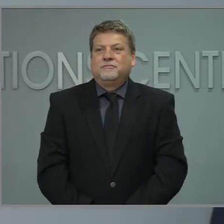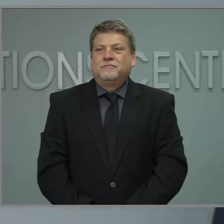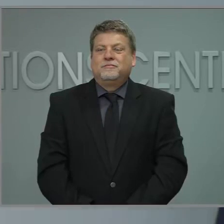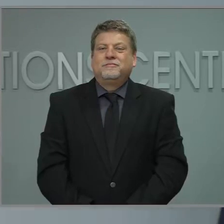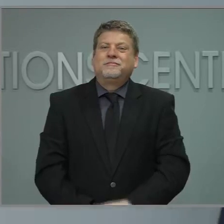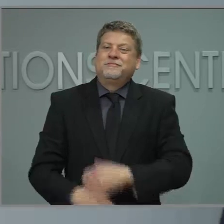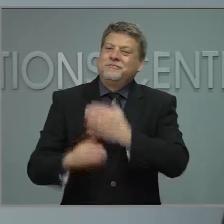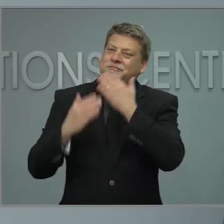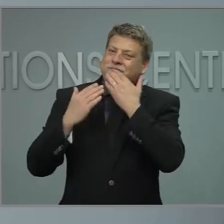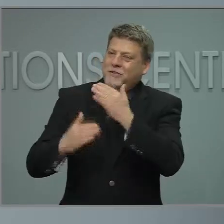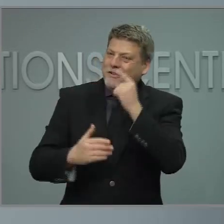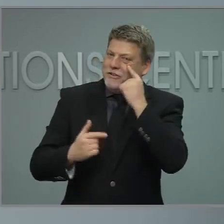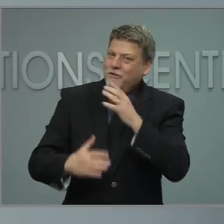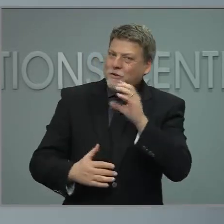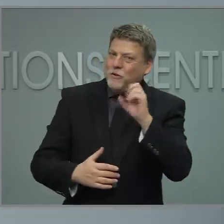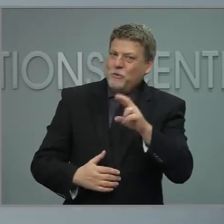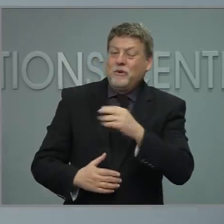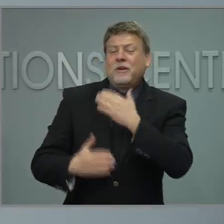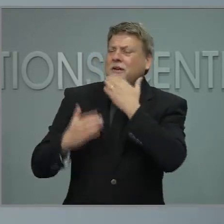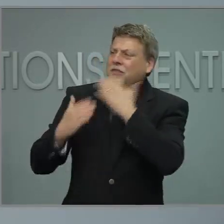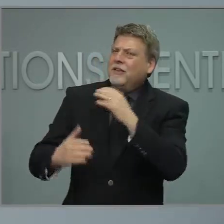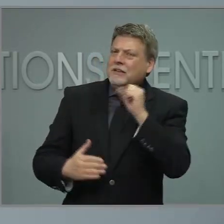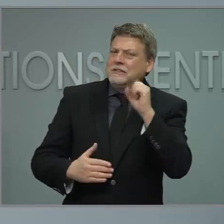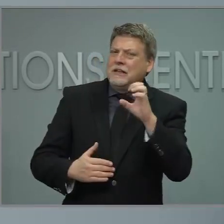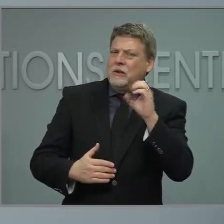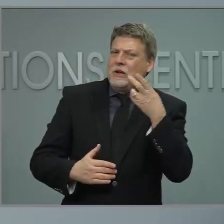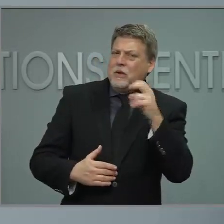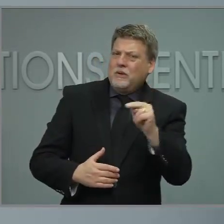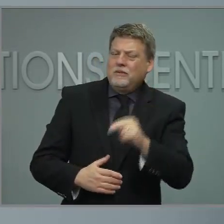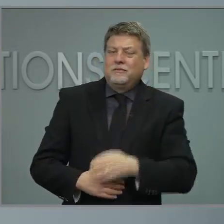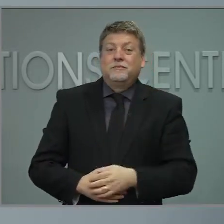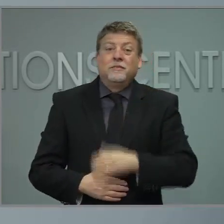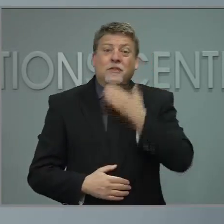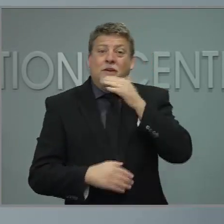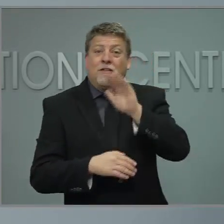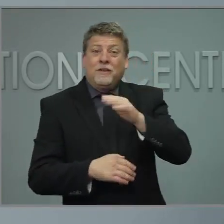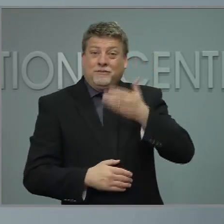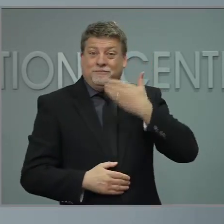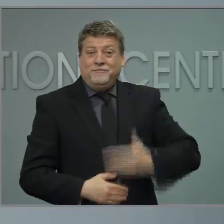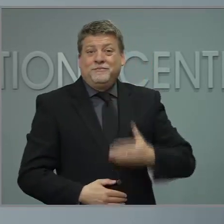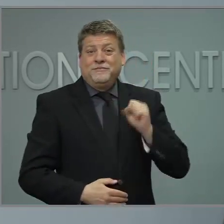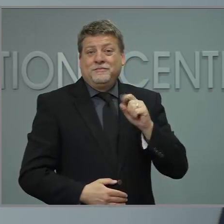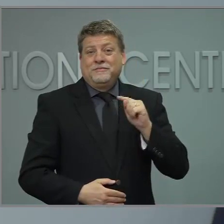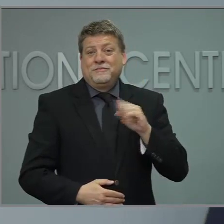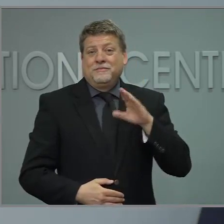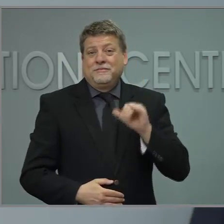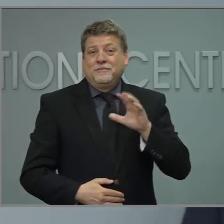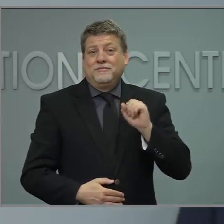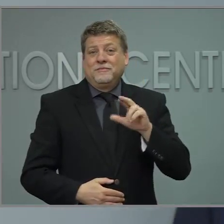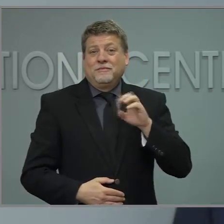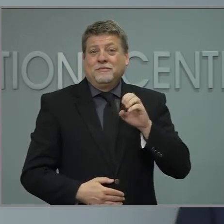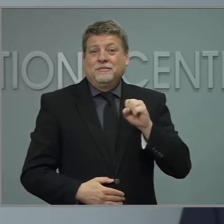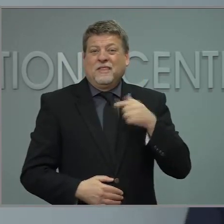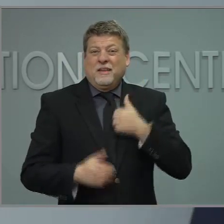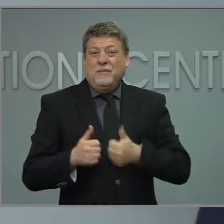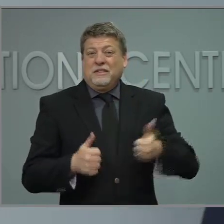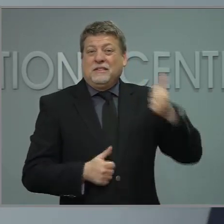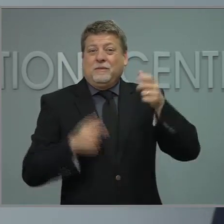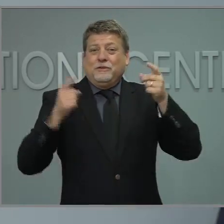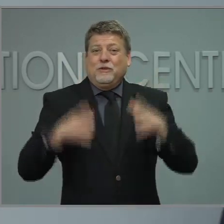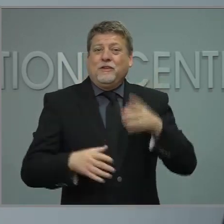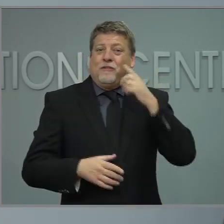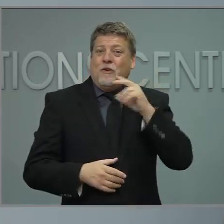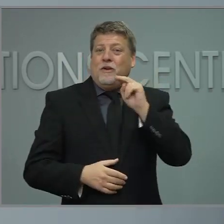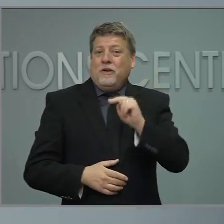Thank you Governor Cooper and Secretary Cohen. Good afternoon. My name is Stacey Carlis and I am the Executive Director of NC